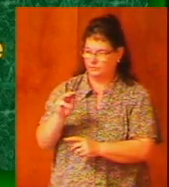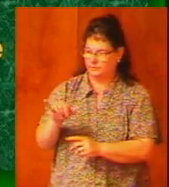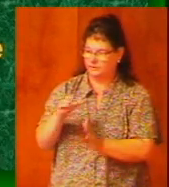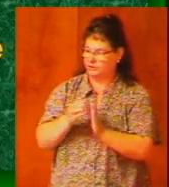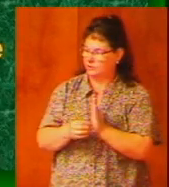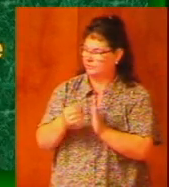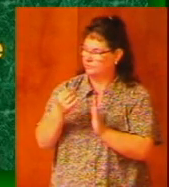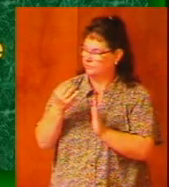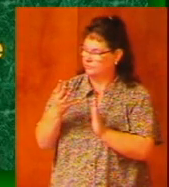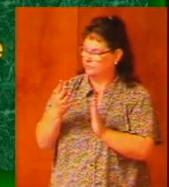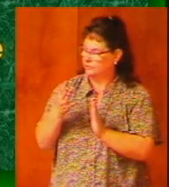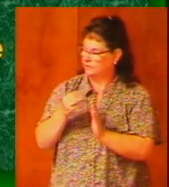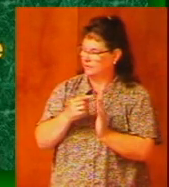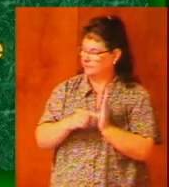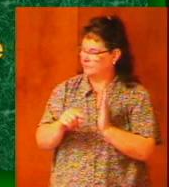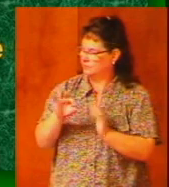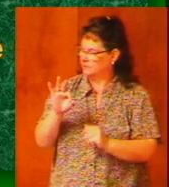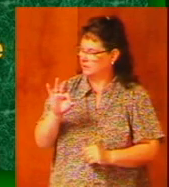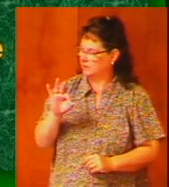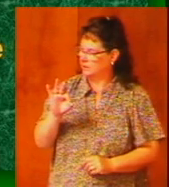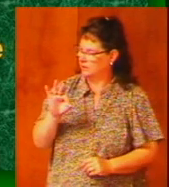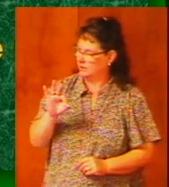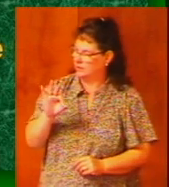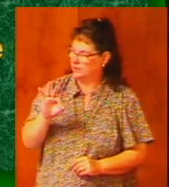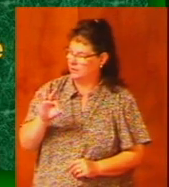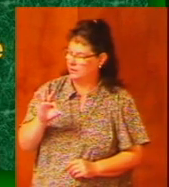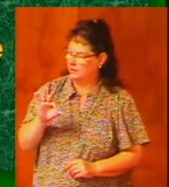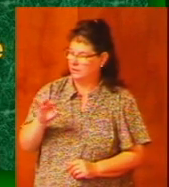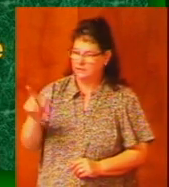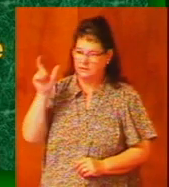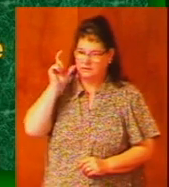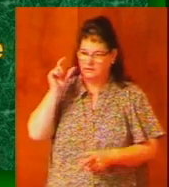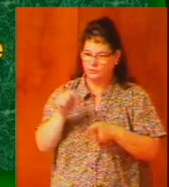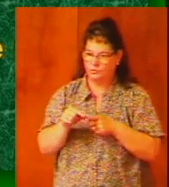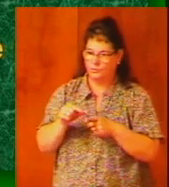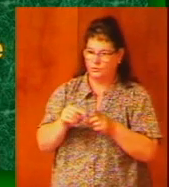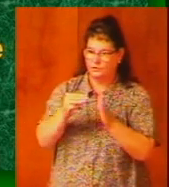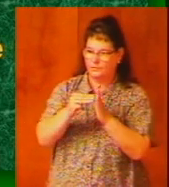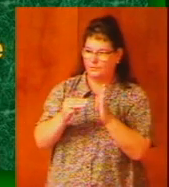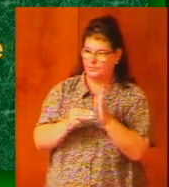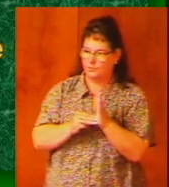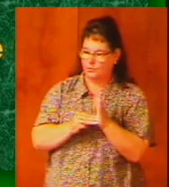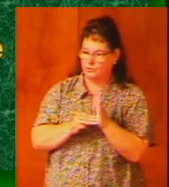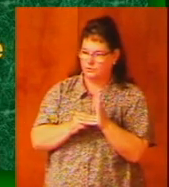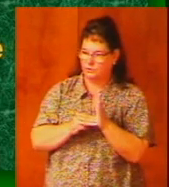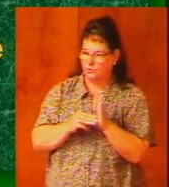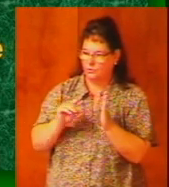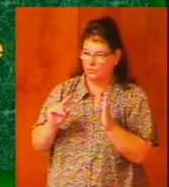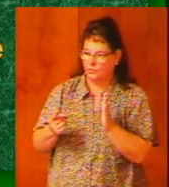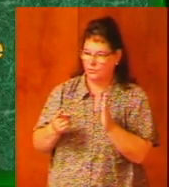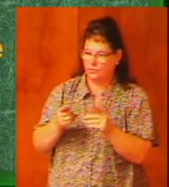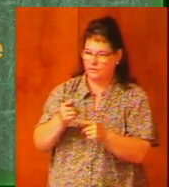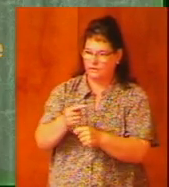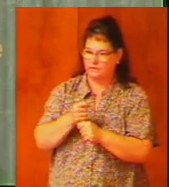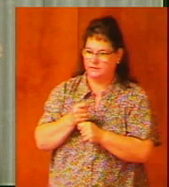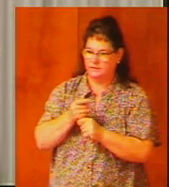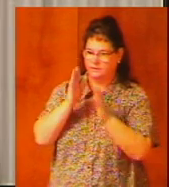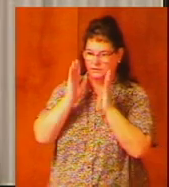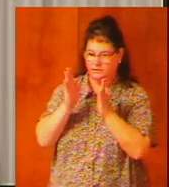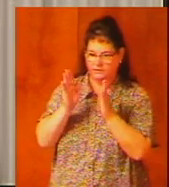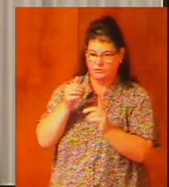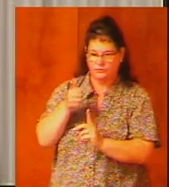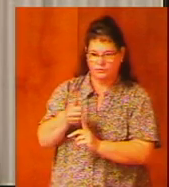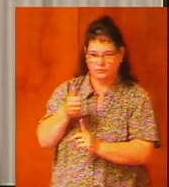4 and verse 9 listen to the words of Moses only take heed to